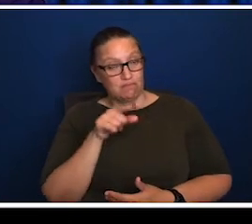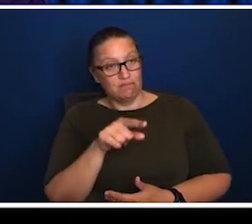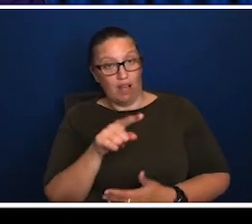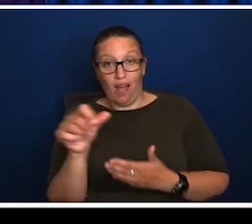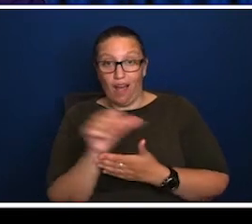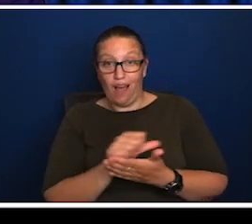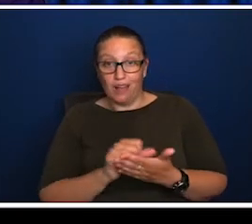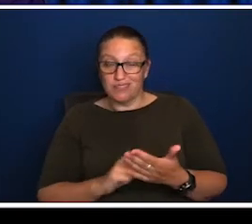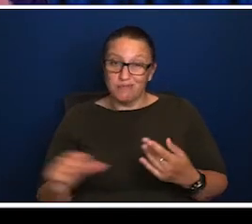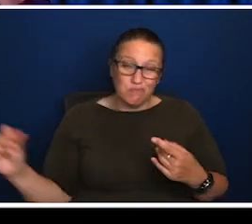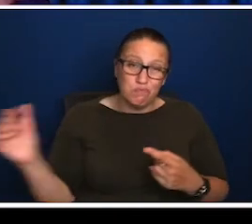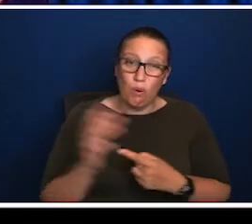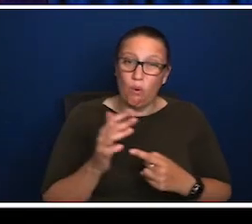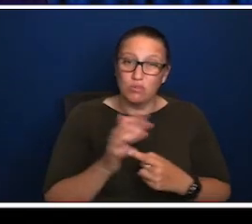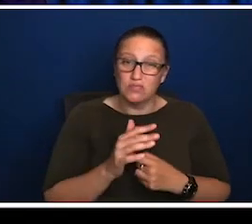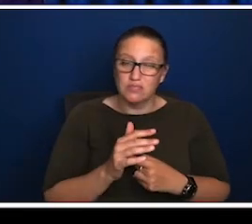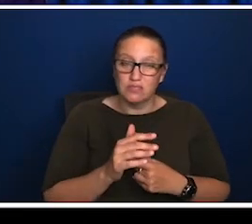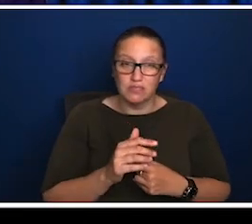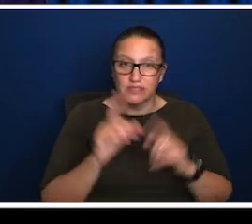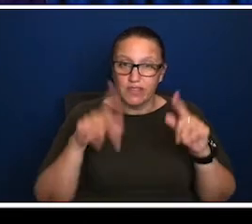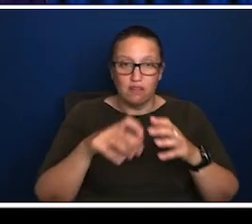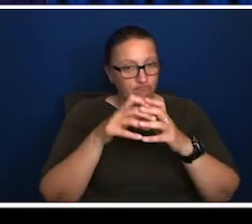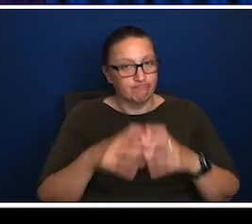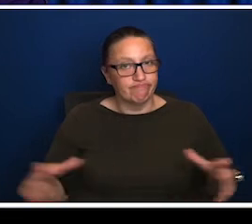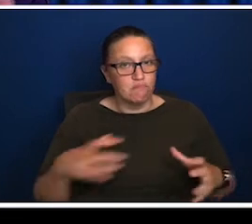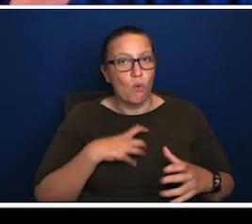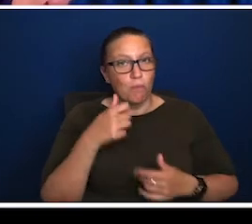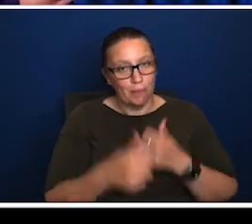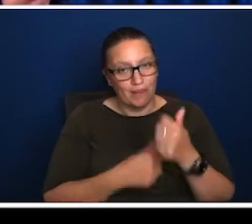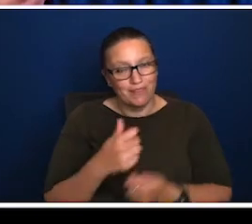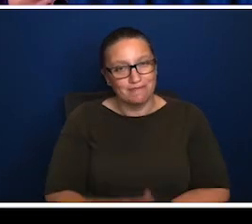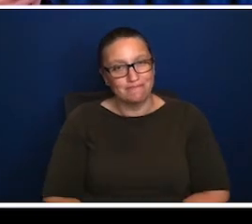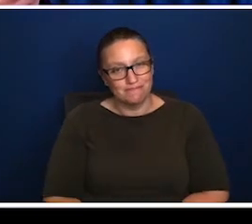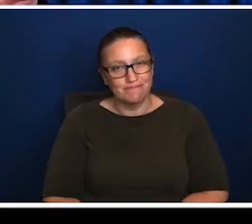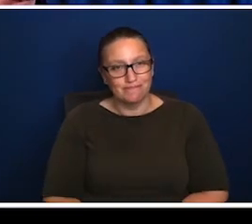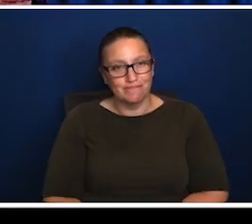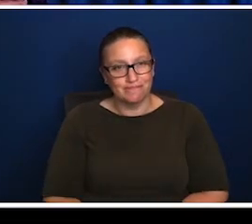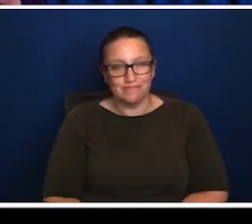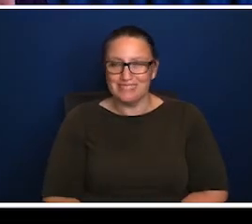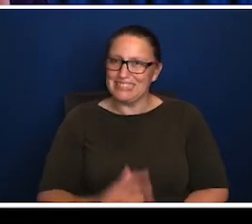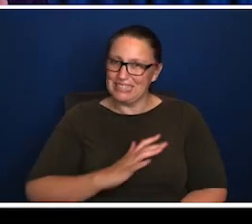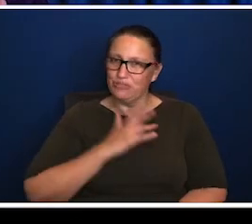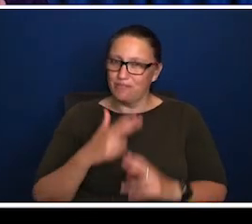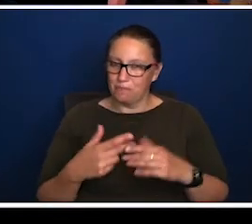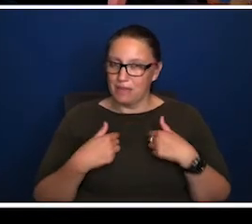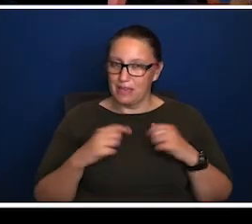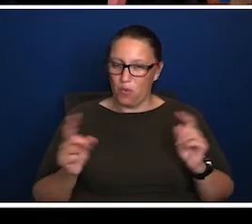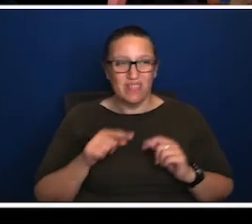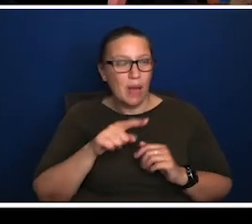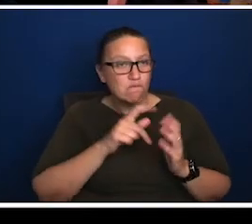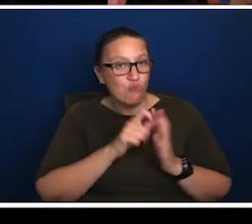generated at the school level. So in a sense, once you prioritise it, again, you let a trillion flowers bloom. The